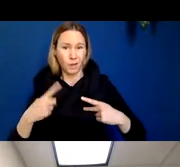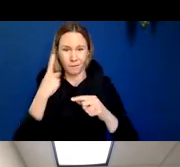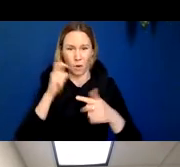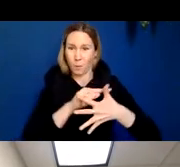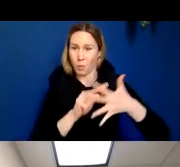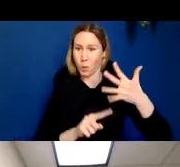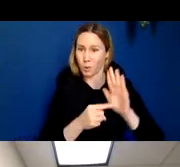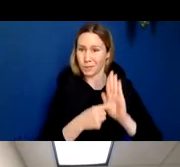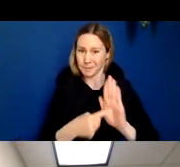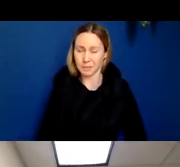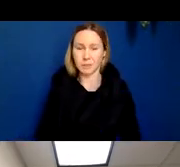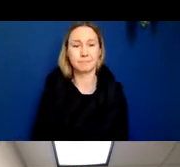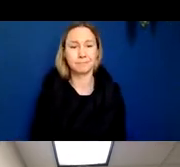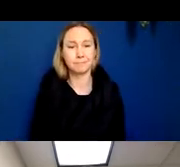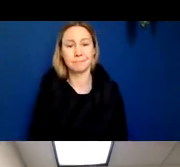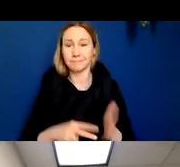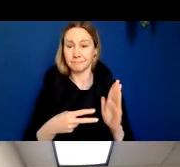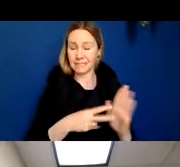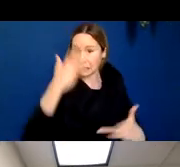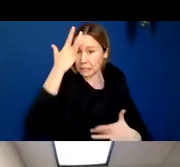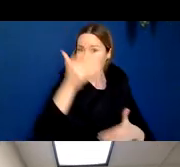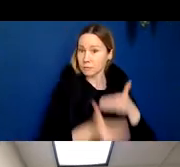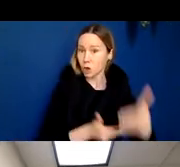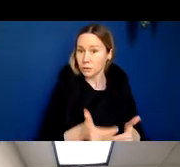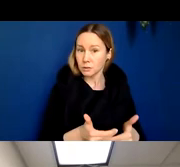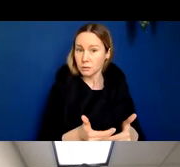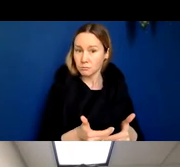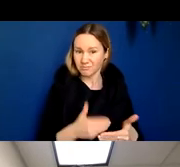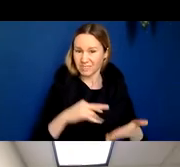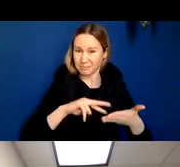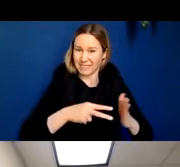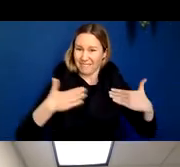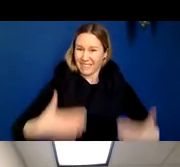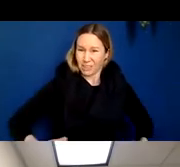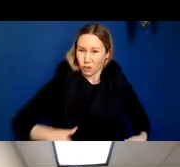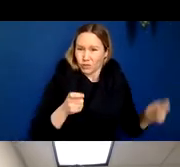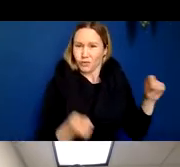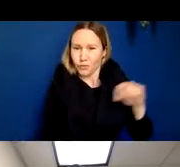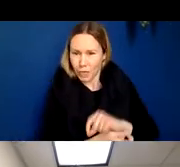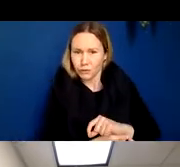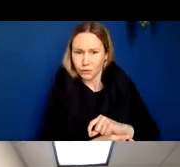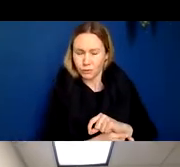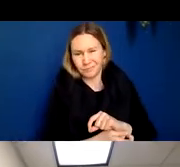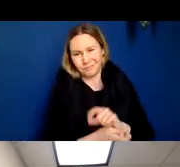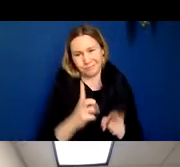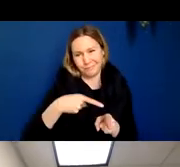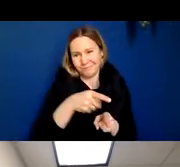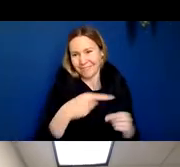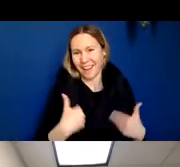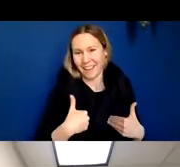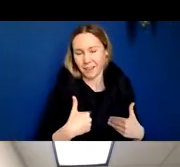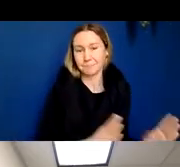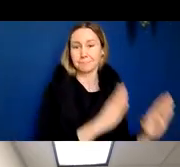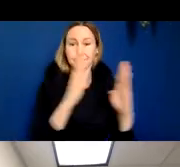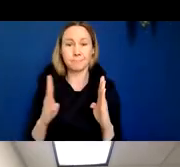So here we've moved basically from a disease process, a physical change, in this case, pertaining to the lung, and then a clinical